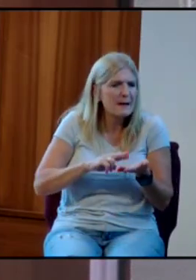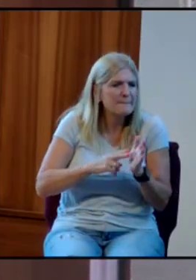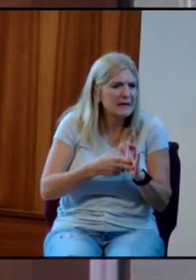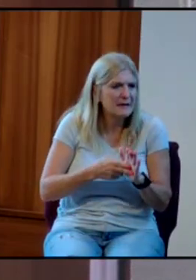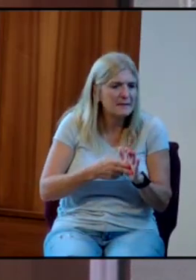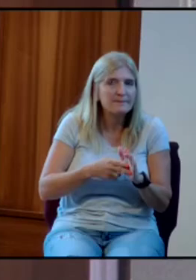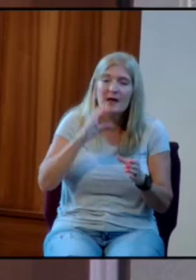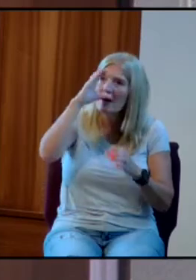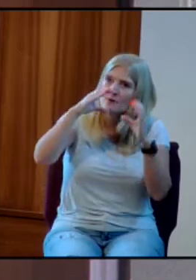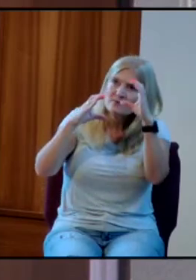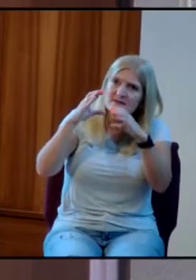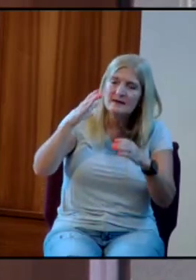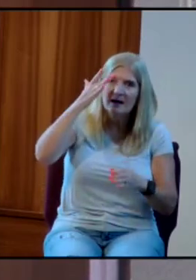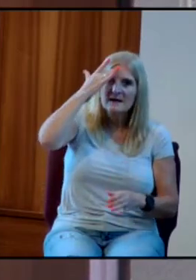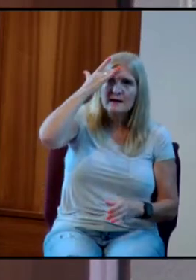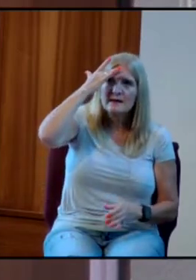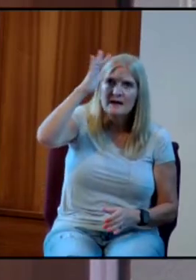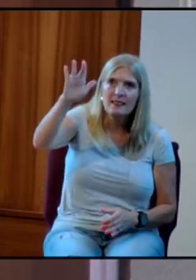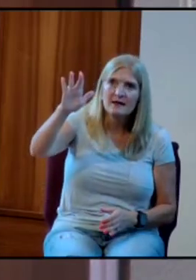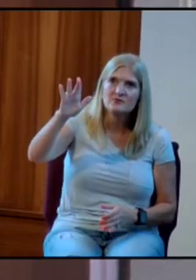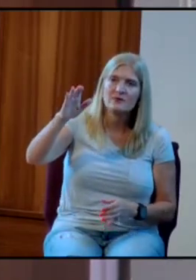who God is better and better.